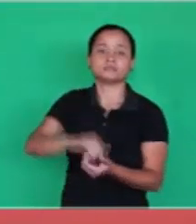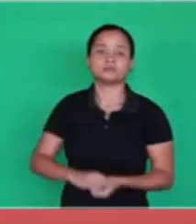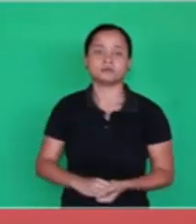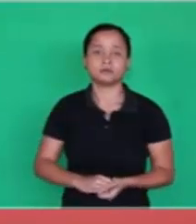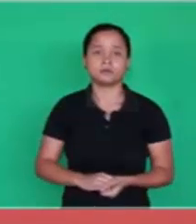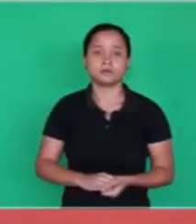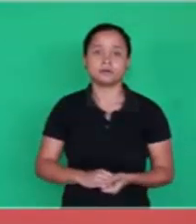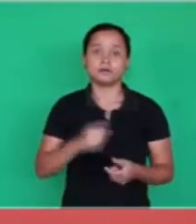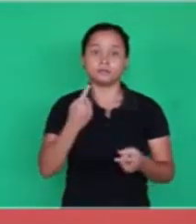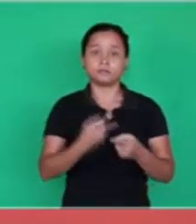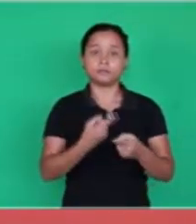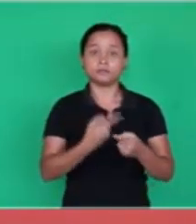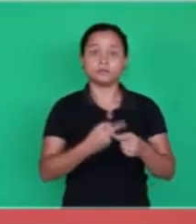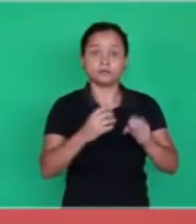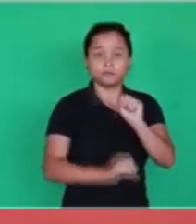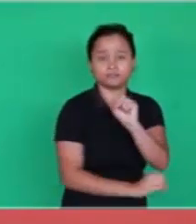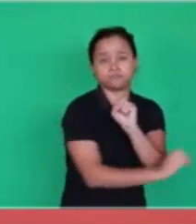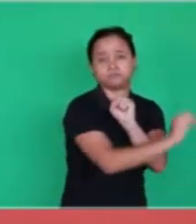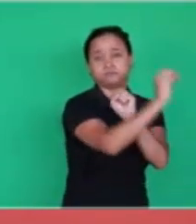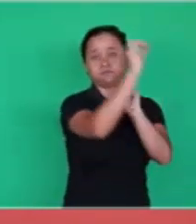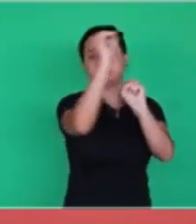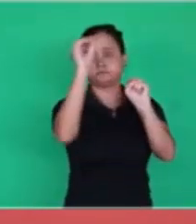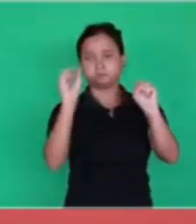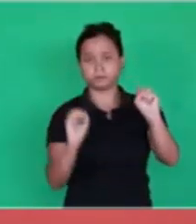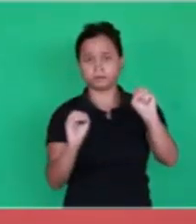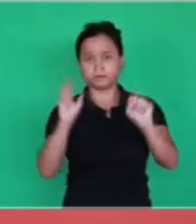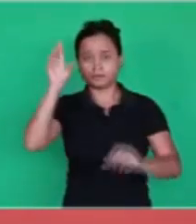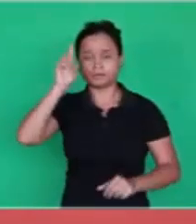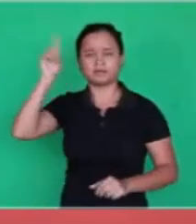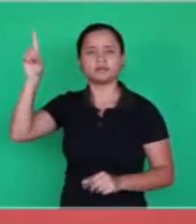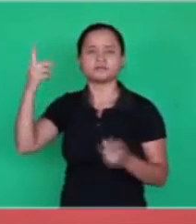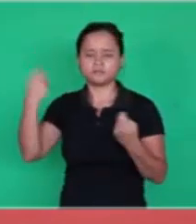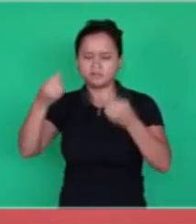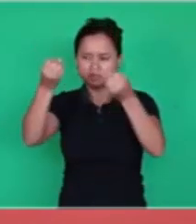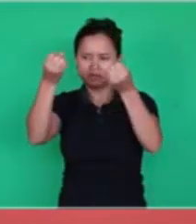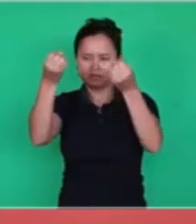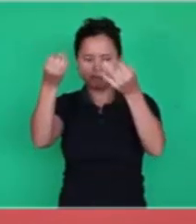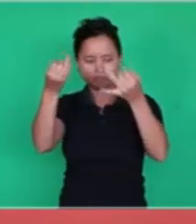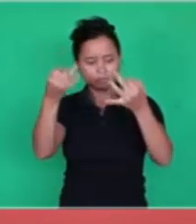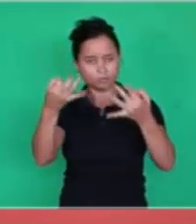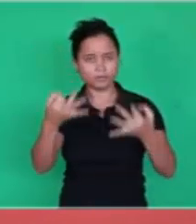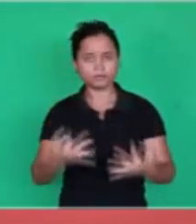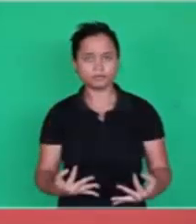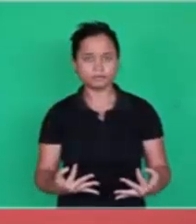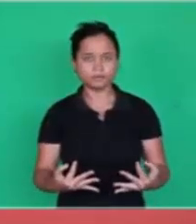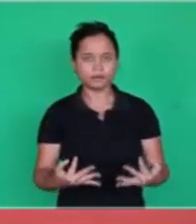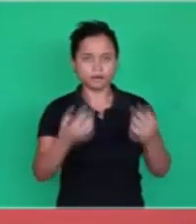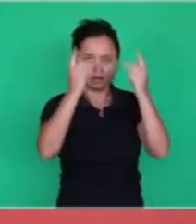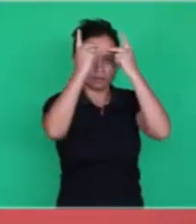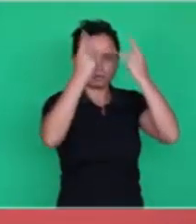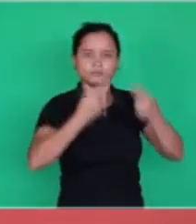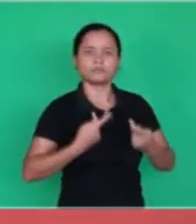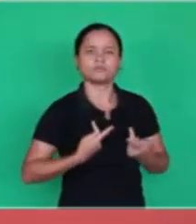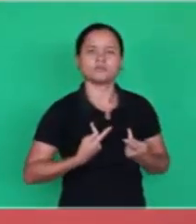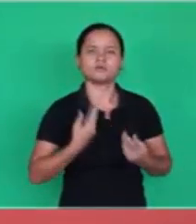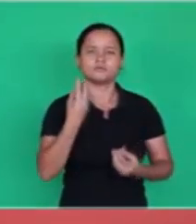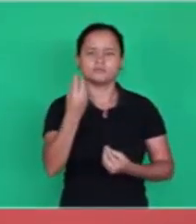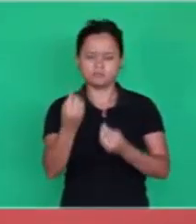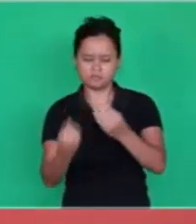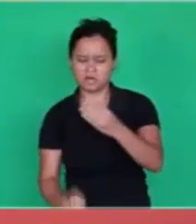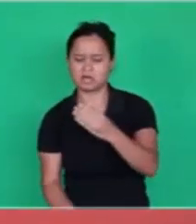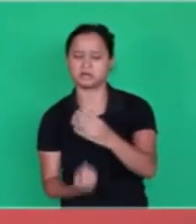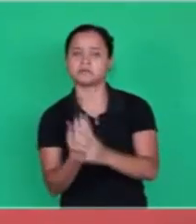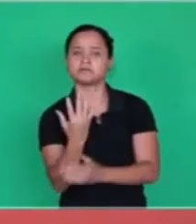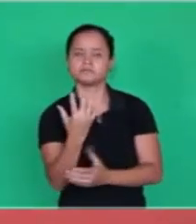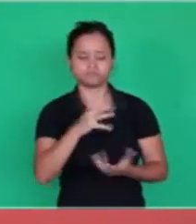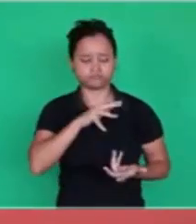the worlds, the God has to explain to man how He created the worlds. He would